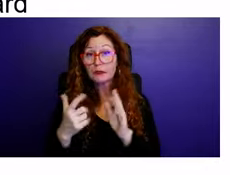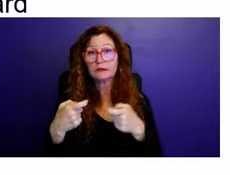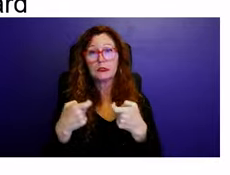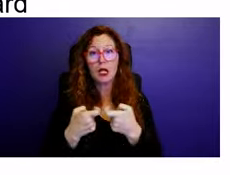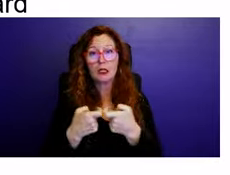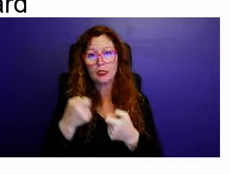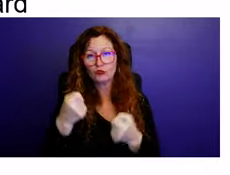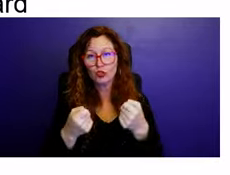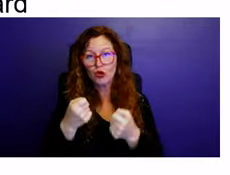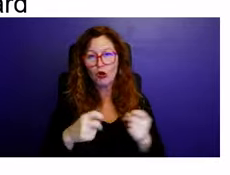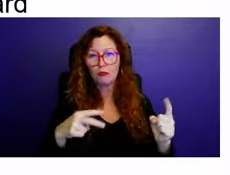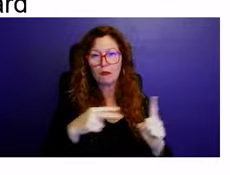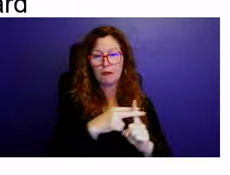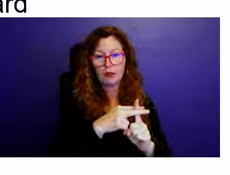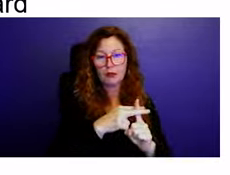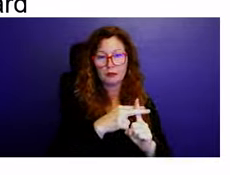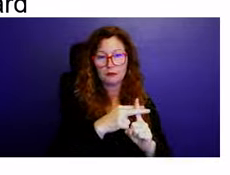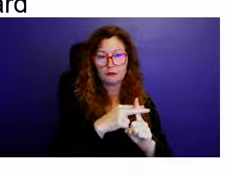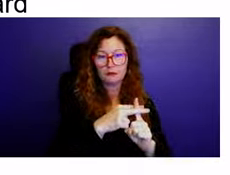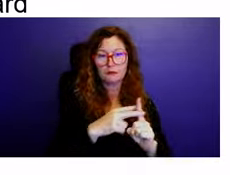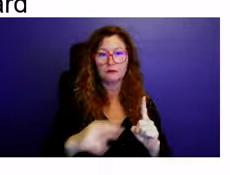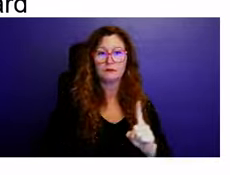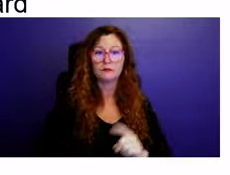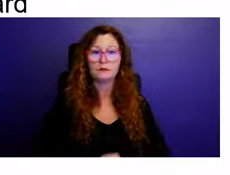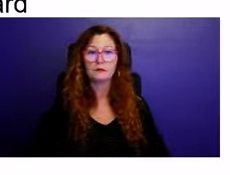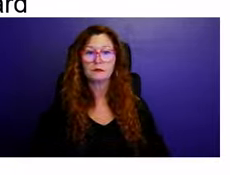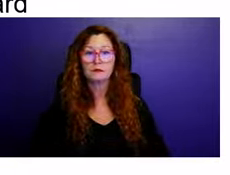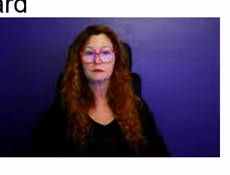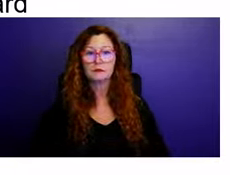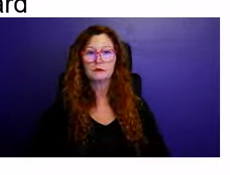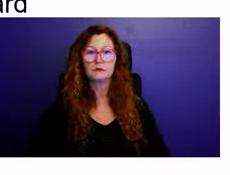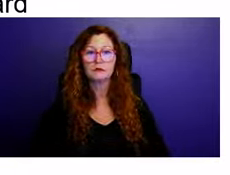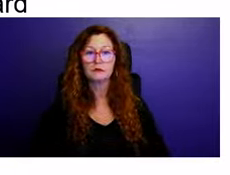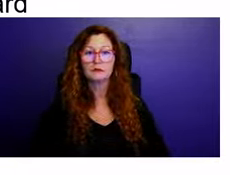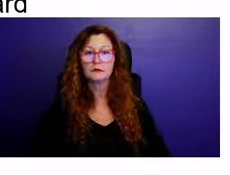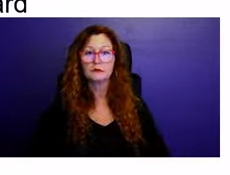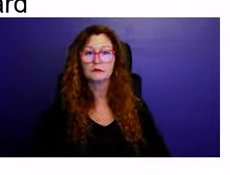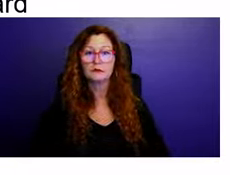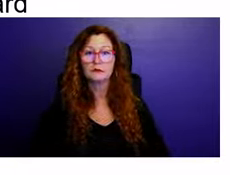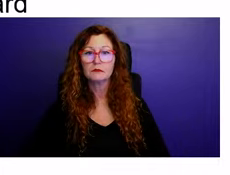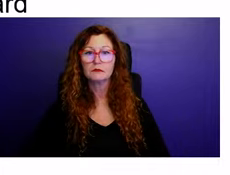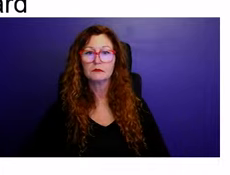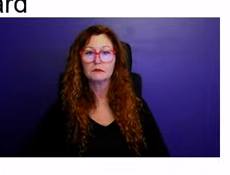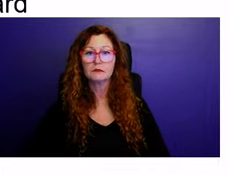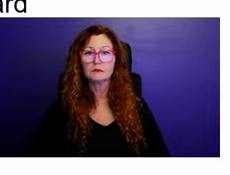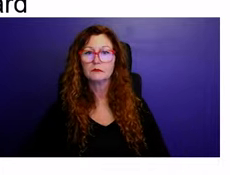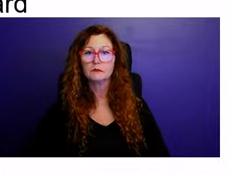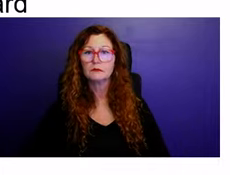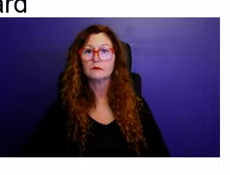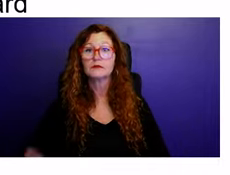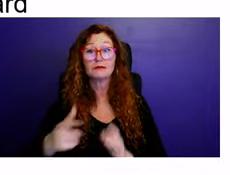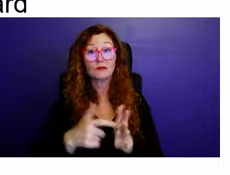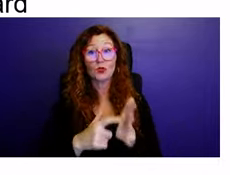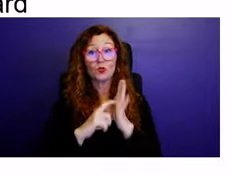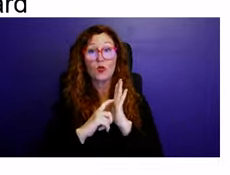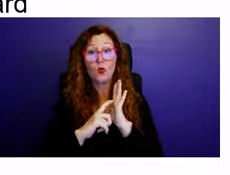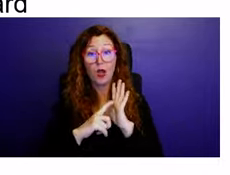required to adhere to the sustainable development standards, which include the provision of an electric charging station for electric vehicles.